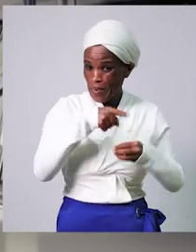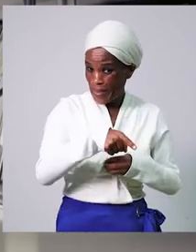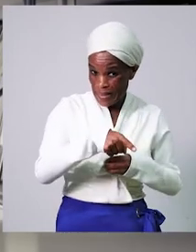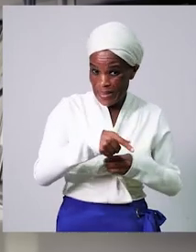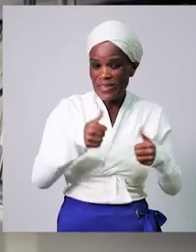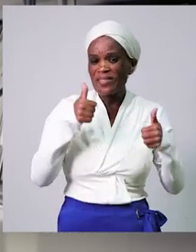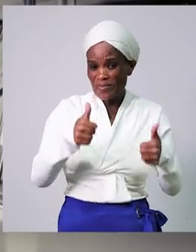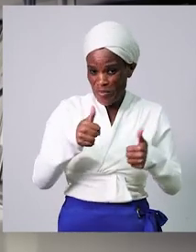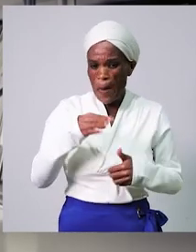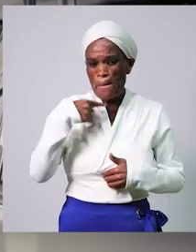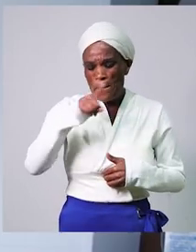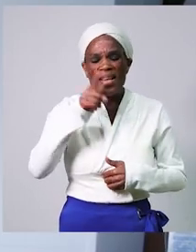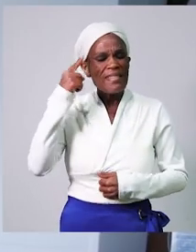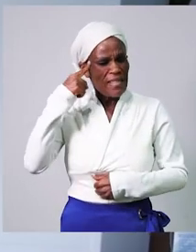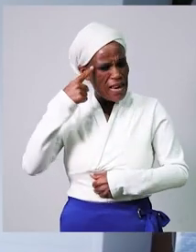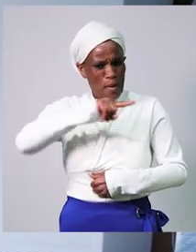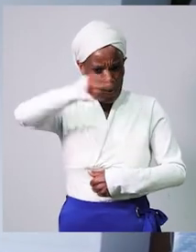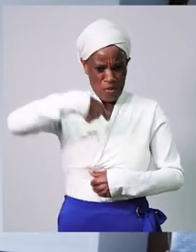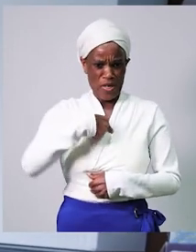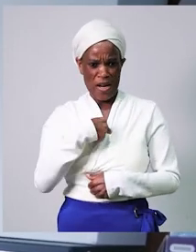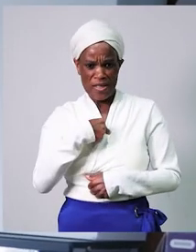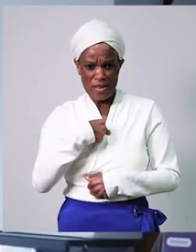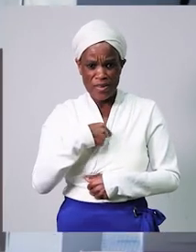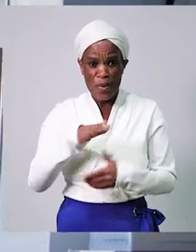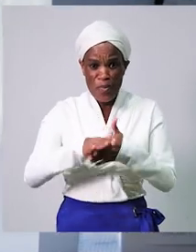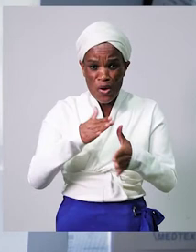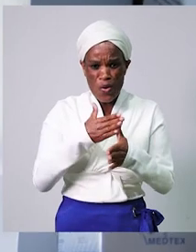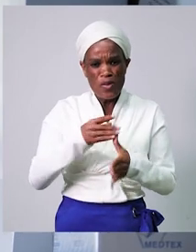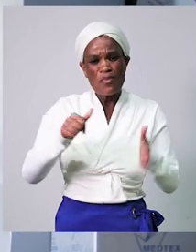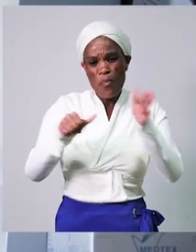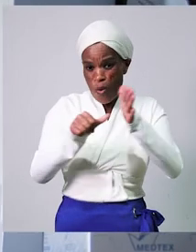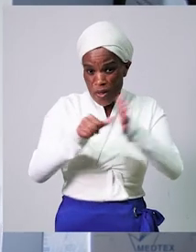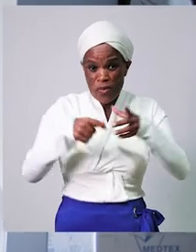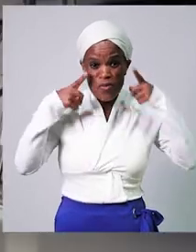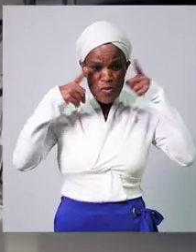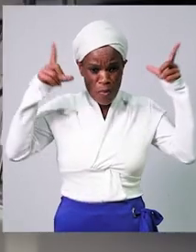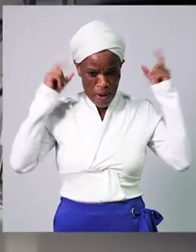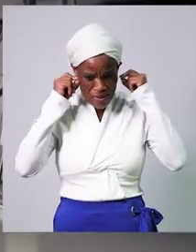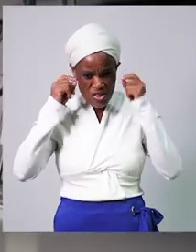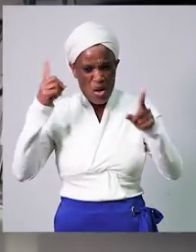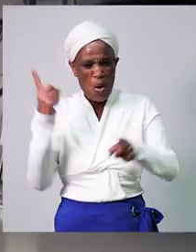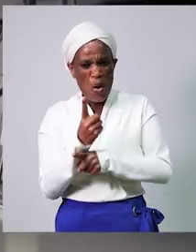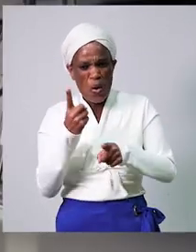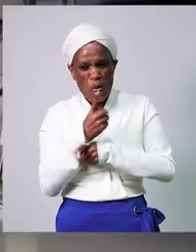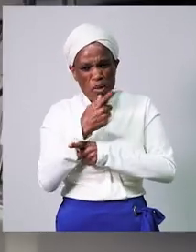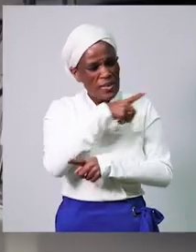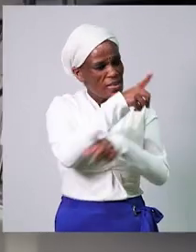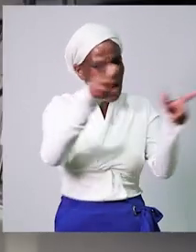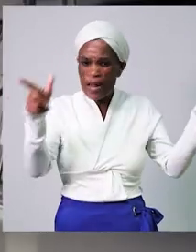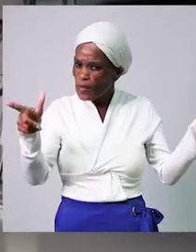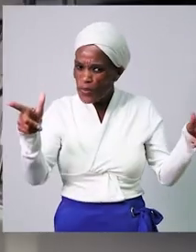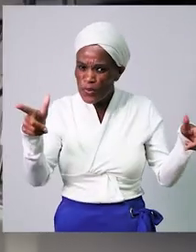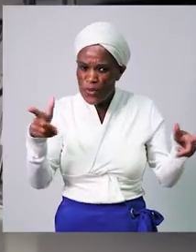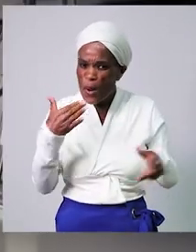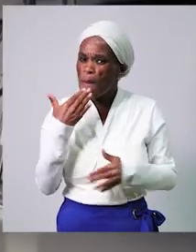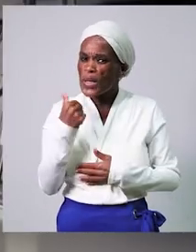think at on us. Because you spread the virus without a mask. What I always want to say, and for all of it's